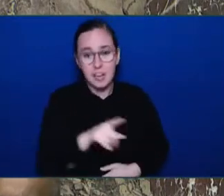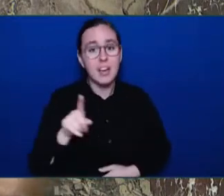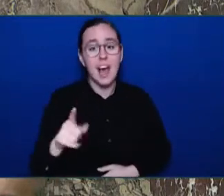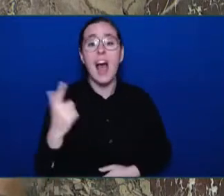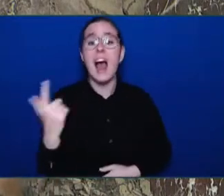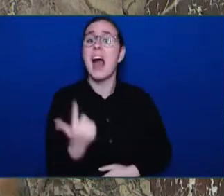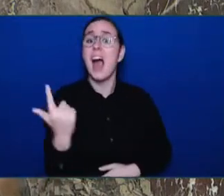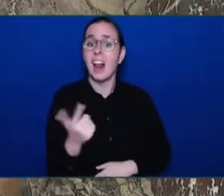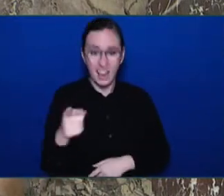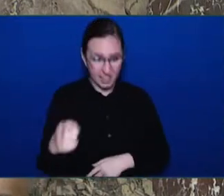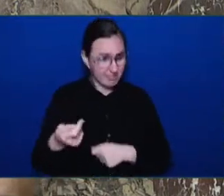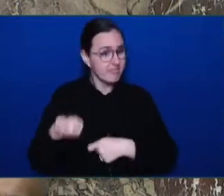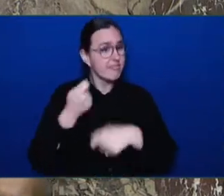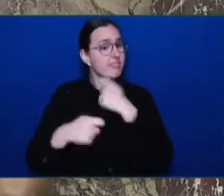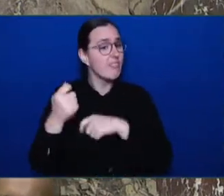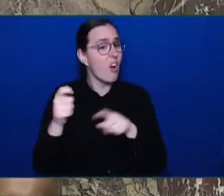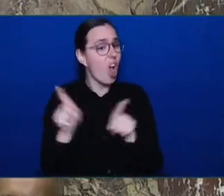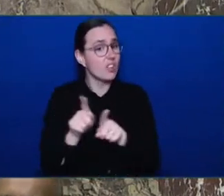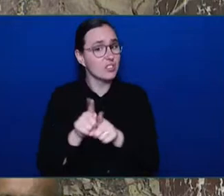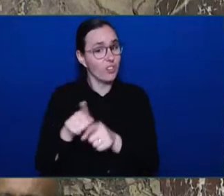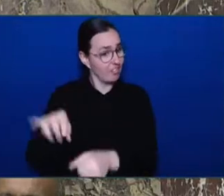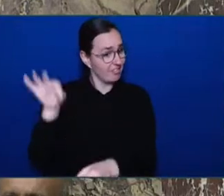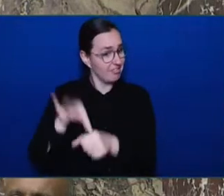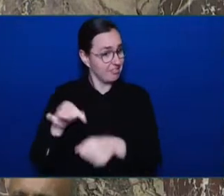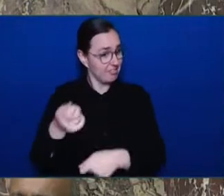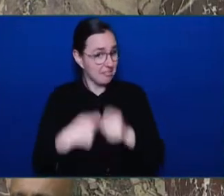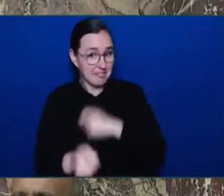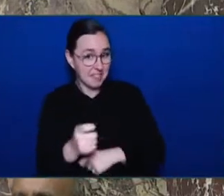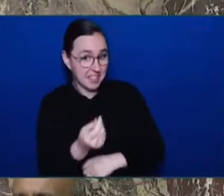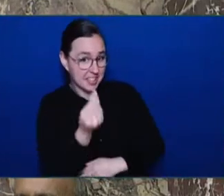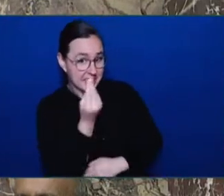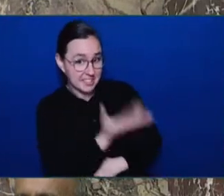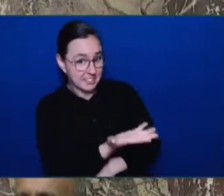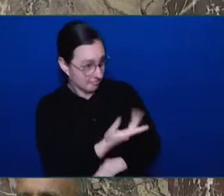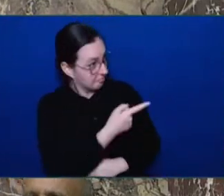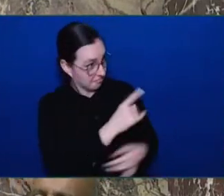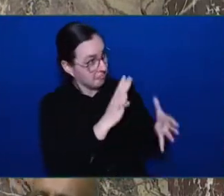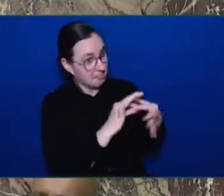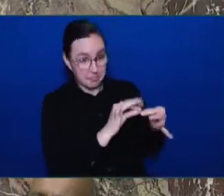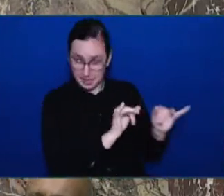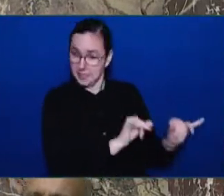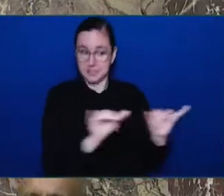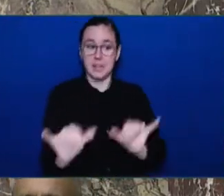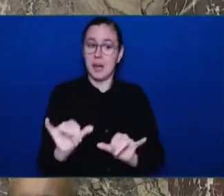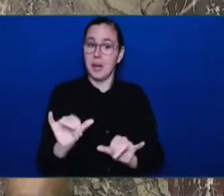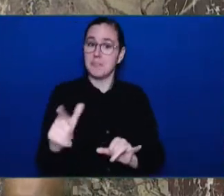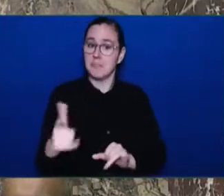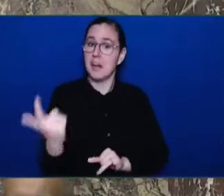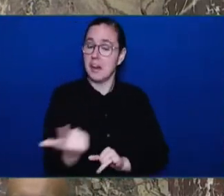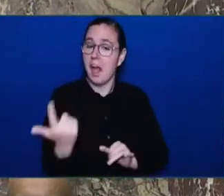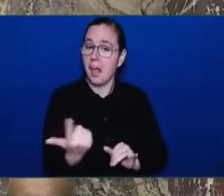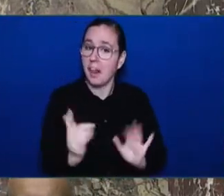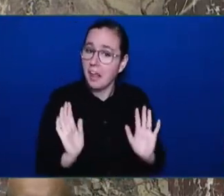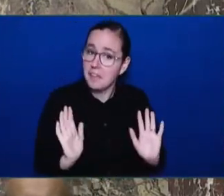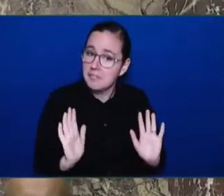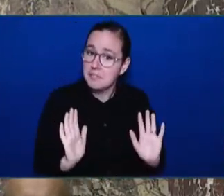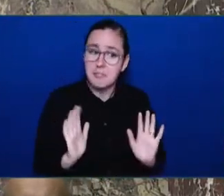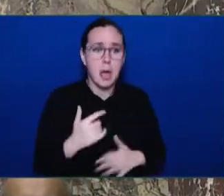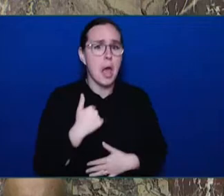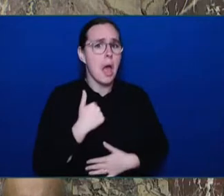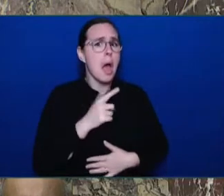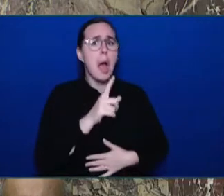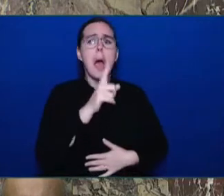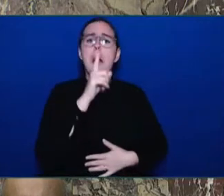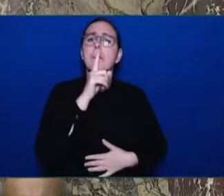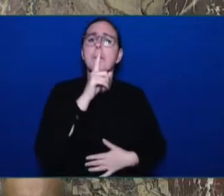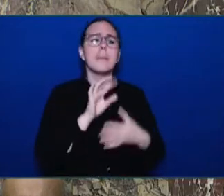And nobody on this side is suggesting that it has anything to do with the policies that are largely driven by Supreme